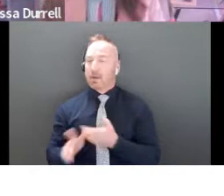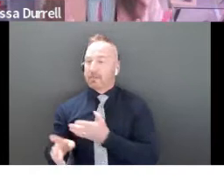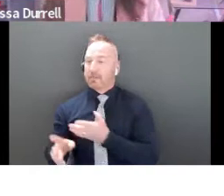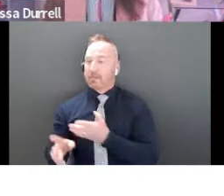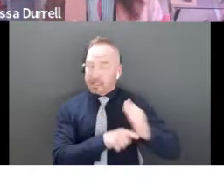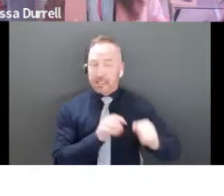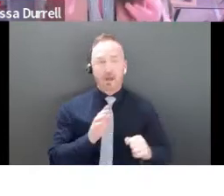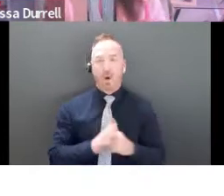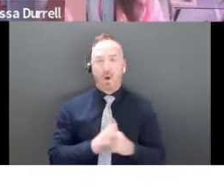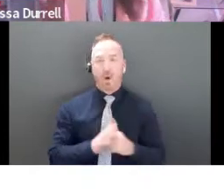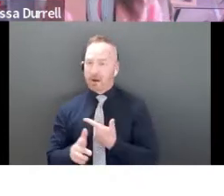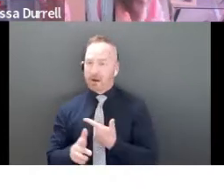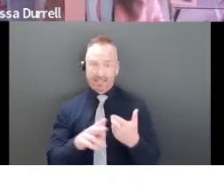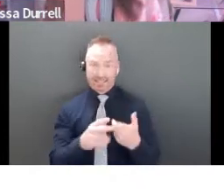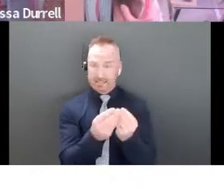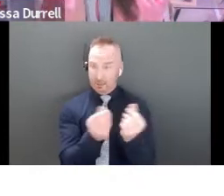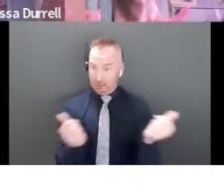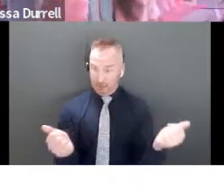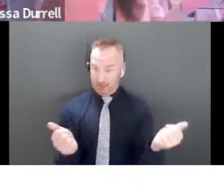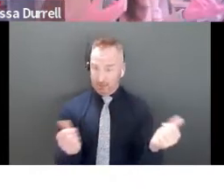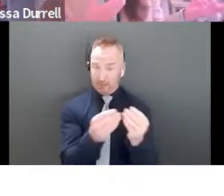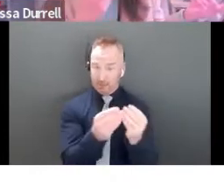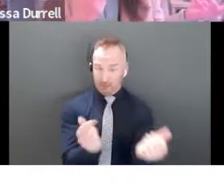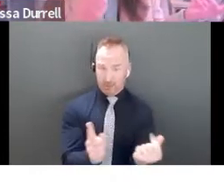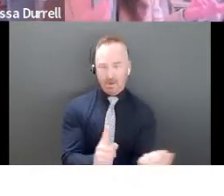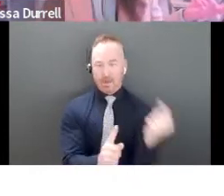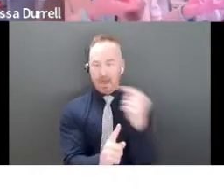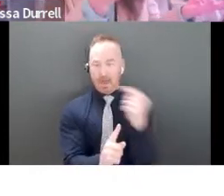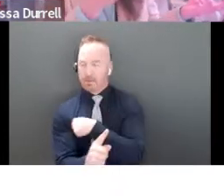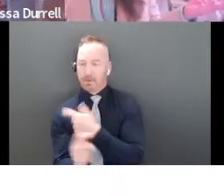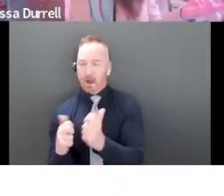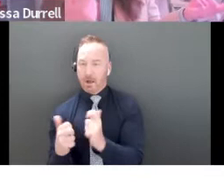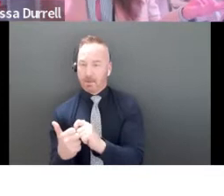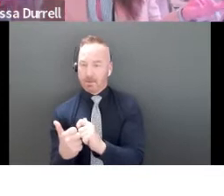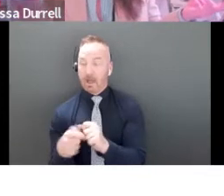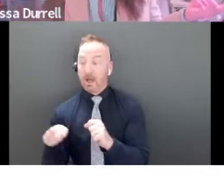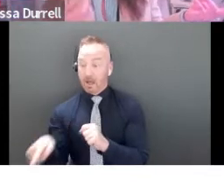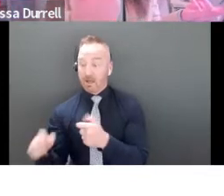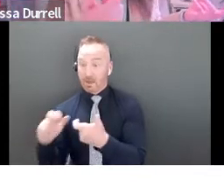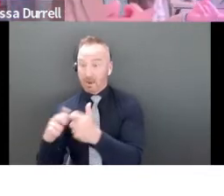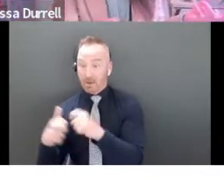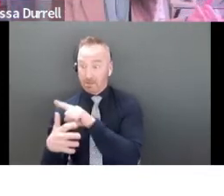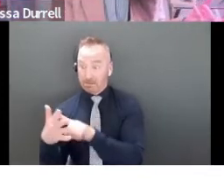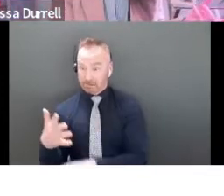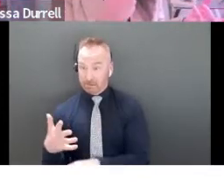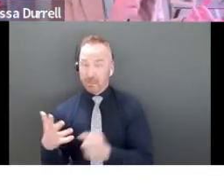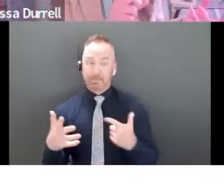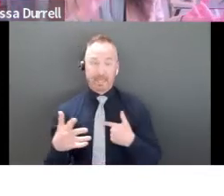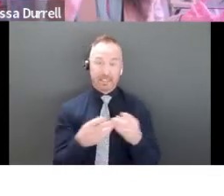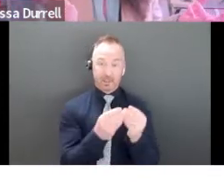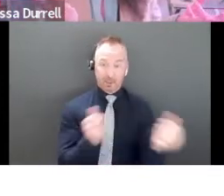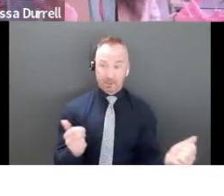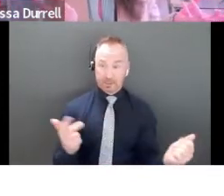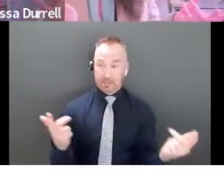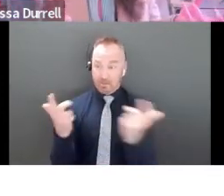we lead up to that solution, we really need to remember to go back to our problem and make sure that we're addressing those problems. So here I have it that